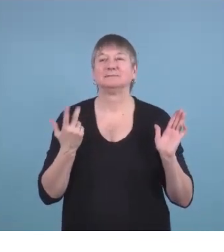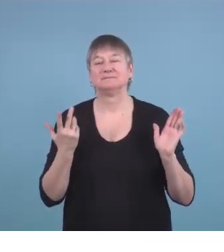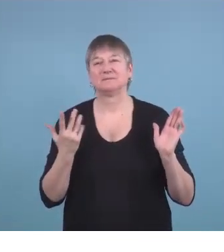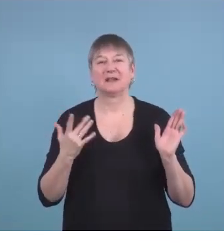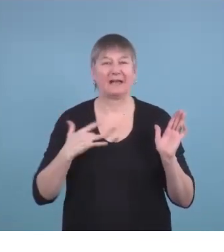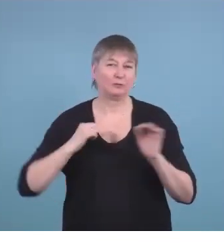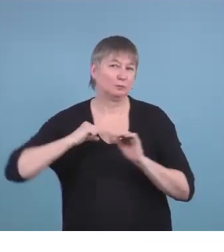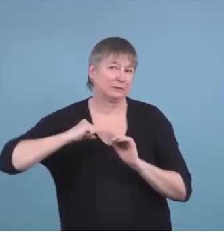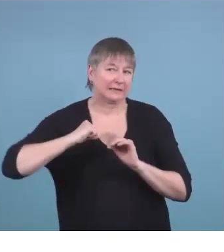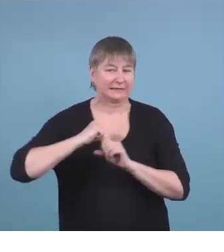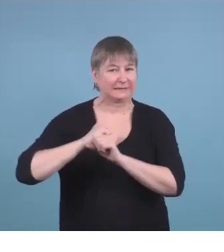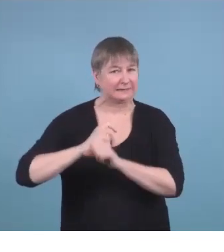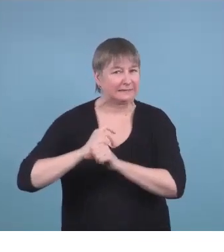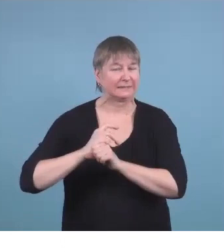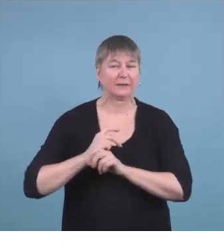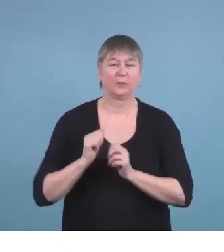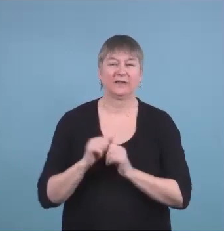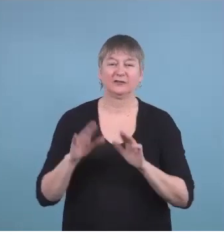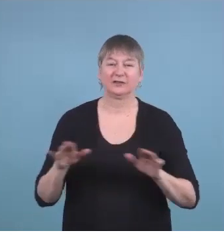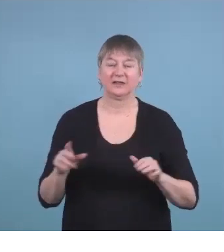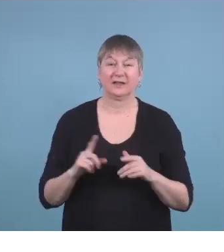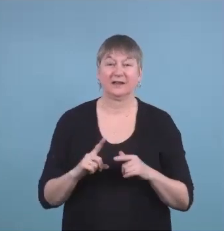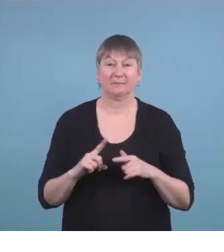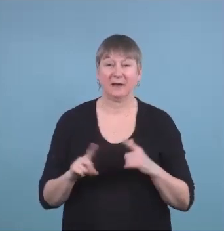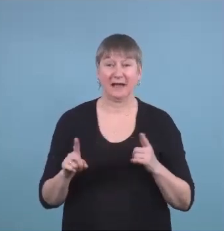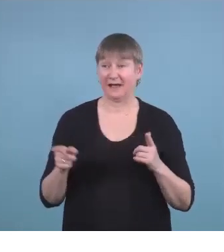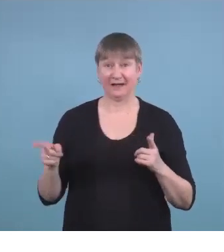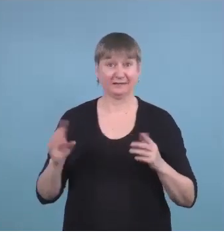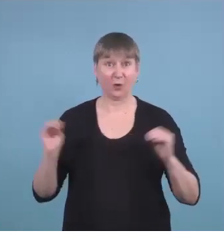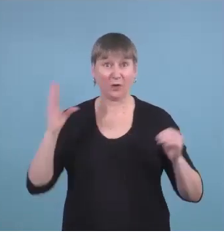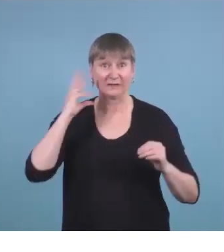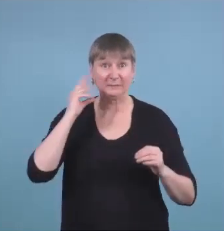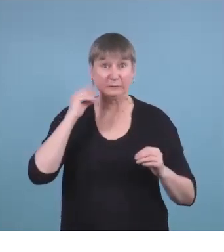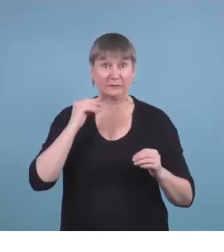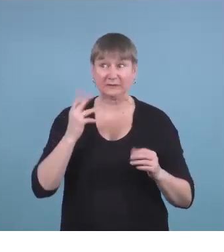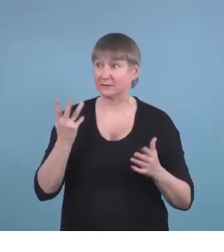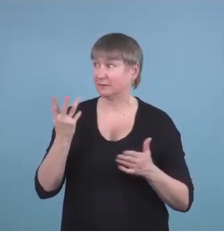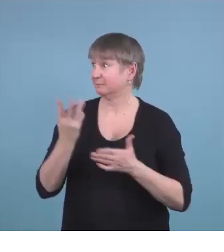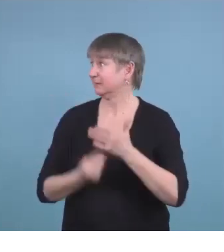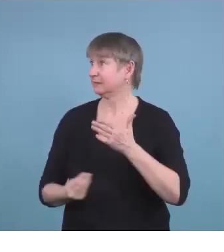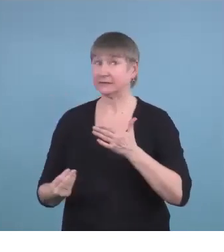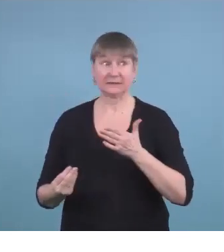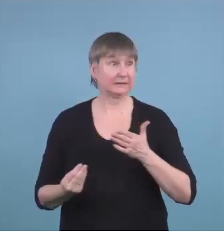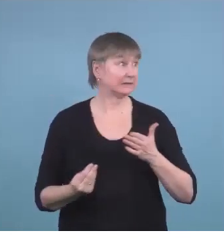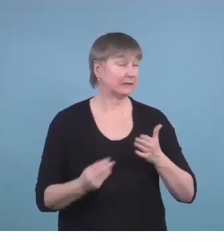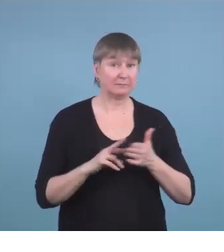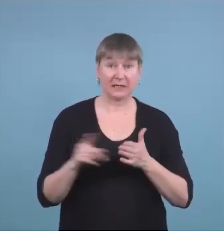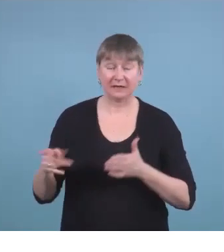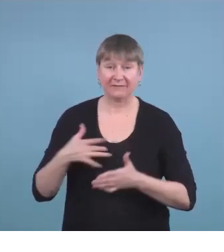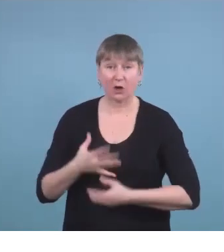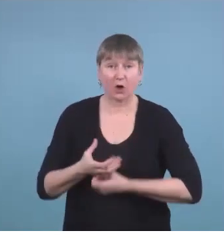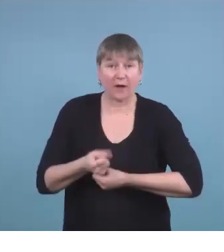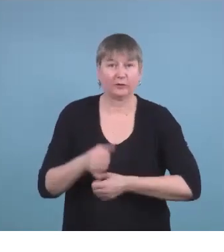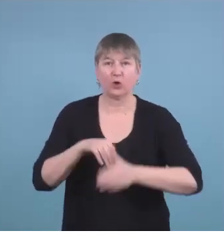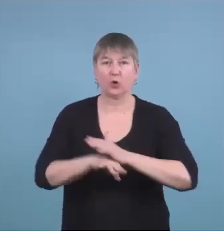our children but missing out on that doesn't give them more confidence to go into